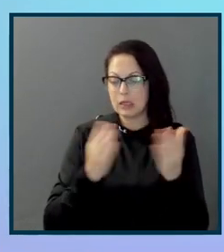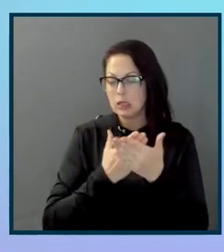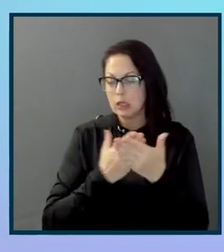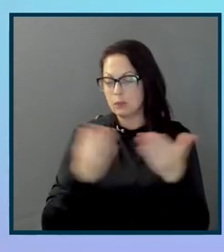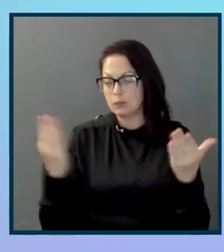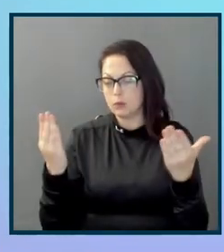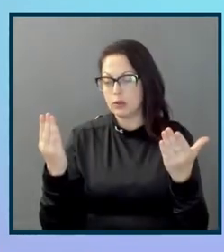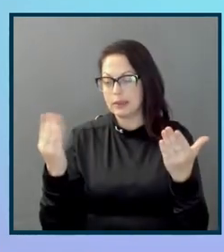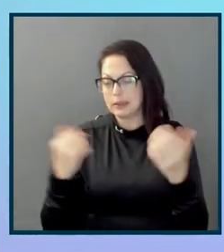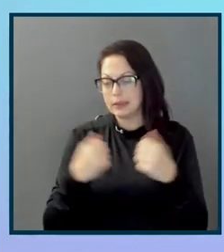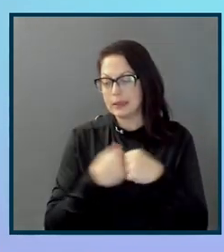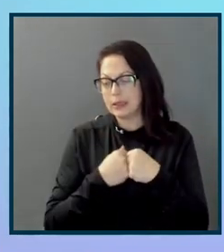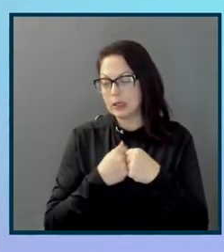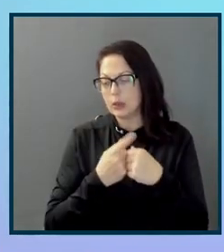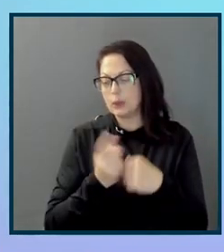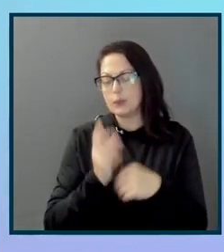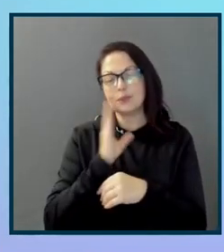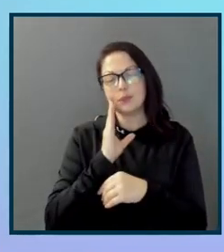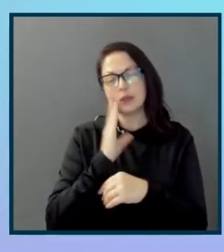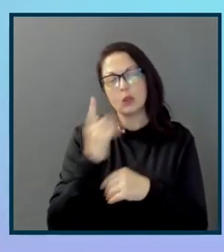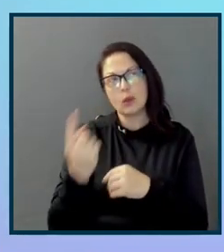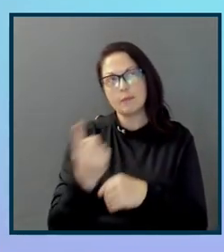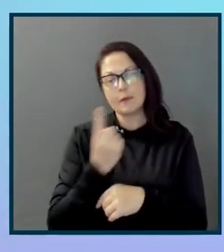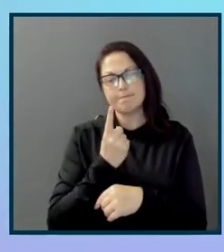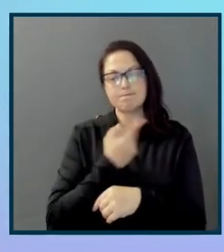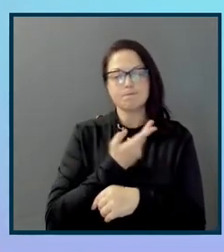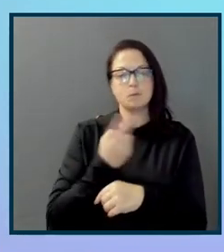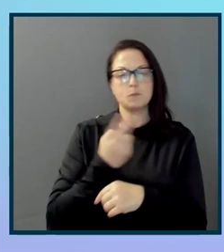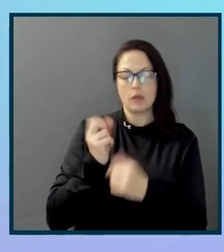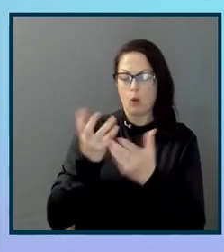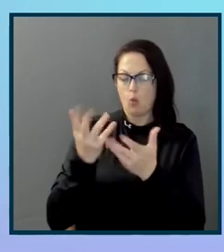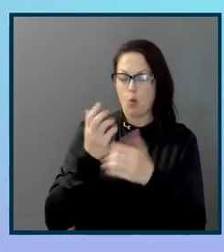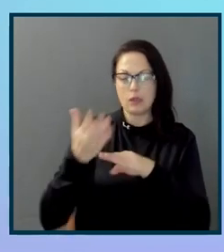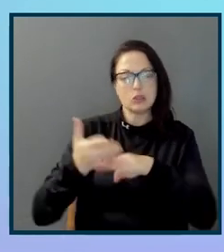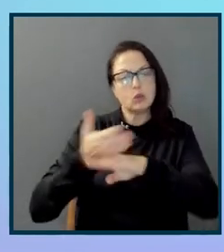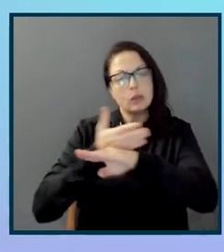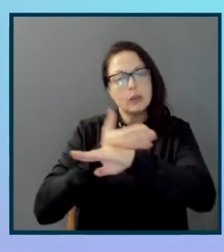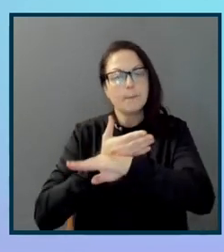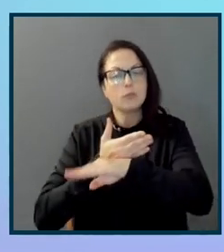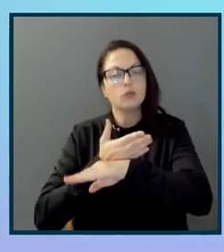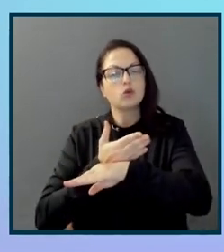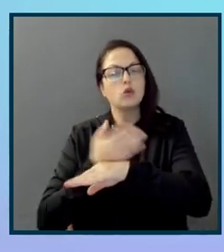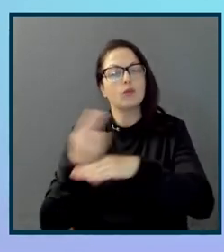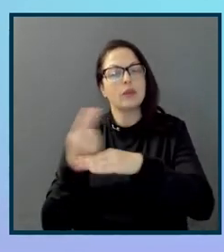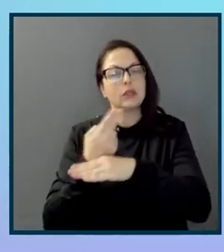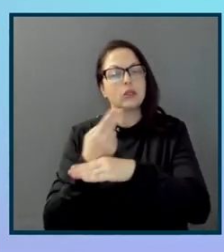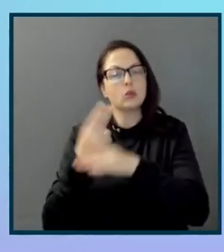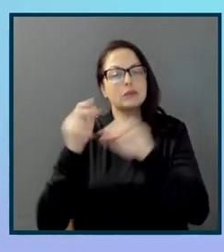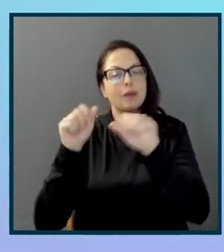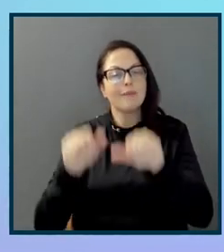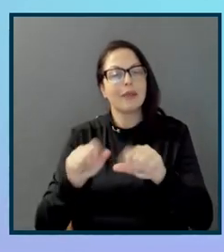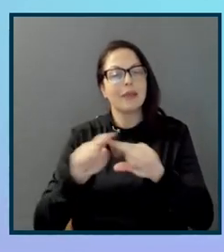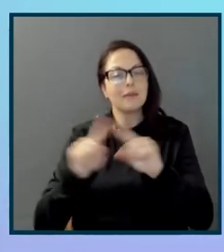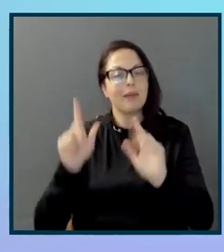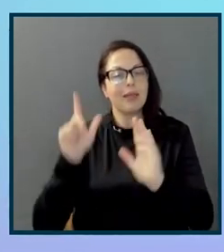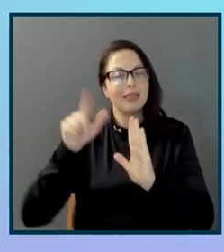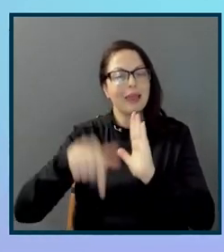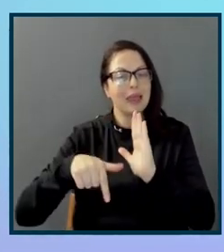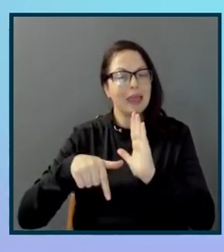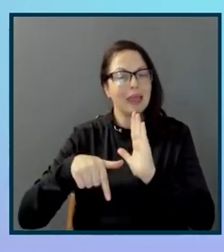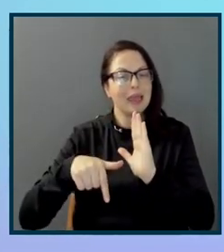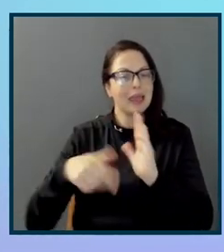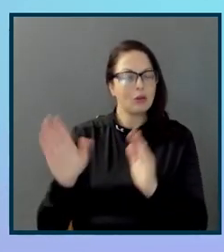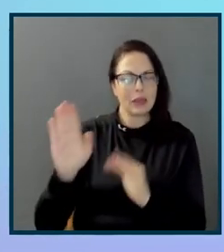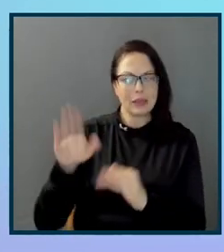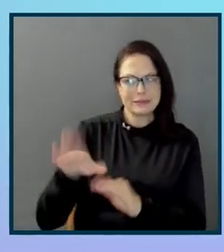come to us with, you know, initially wanting to improve their overall usability. But then later on in the conversation, they're like, oh, hey,